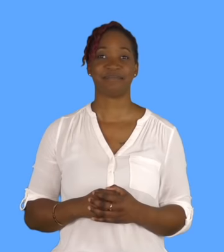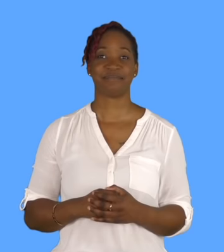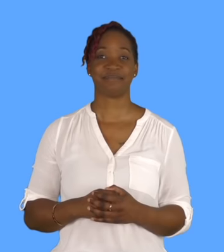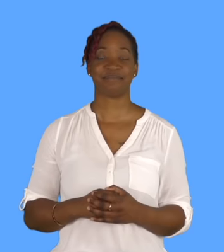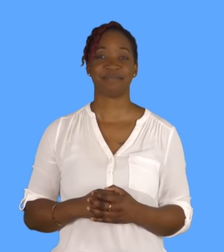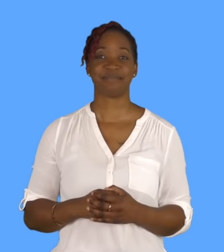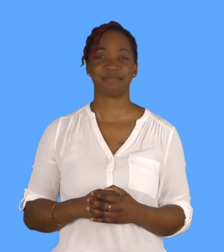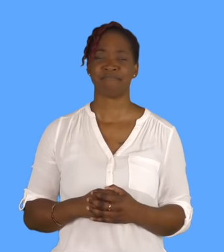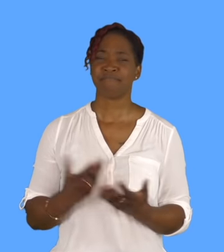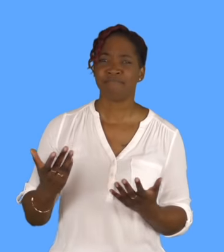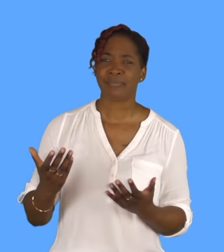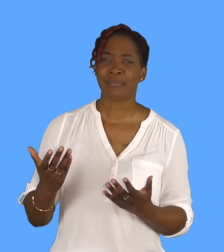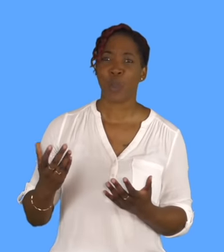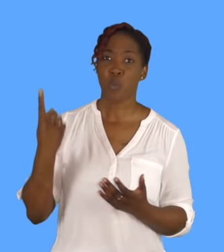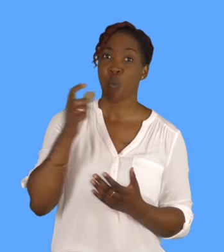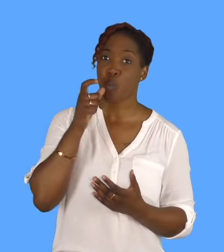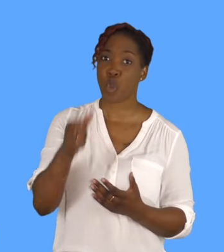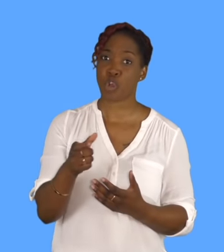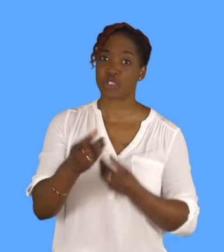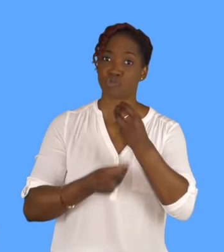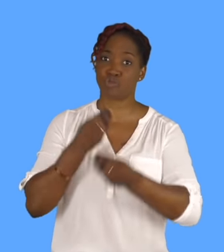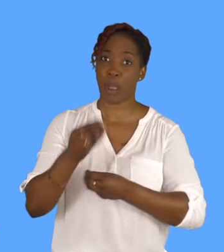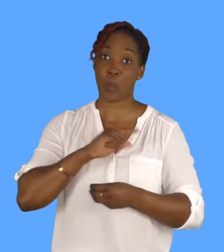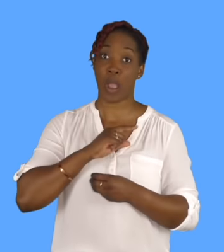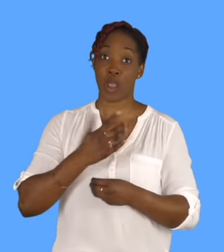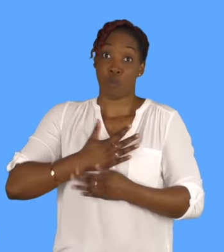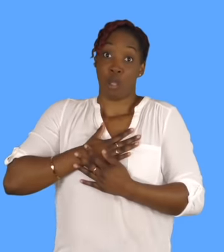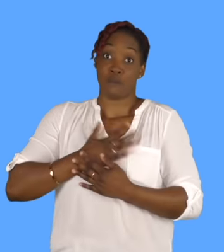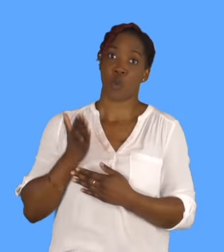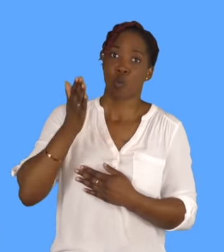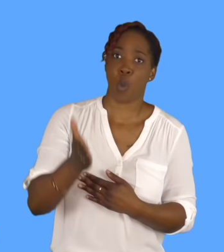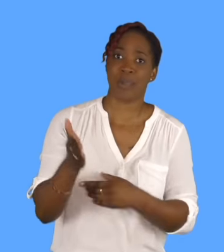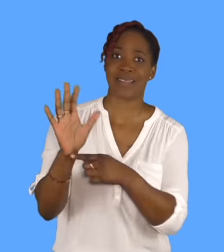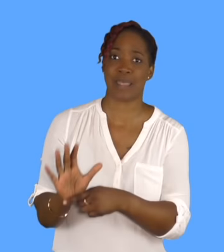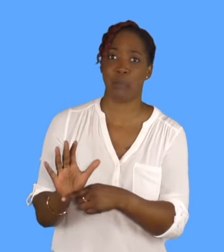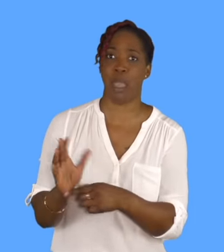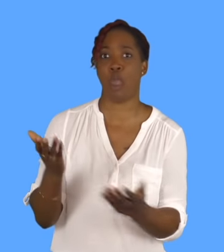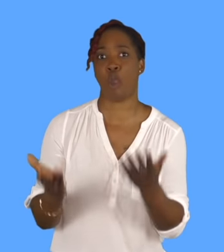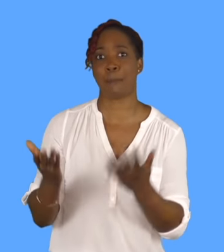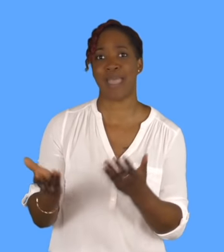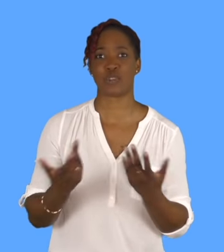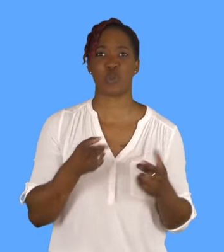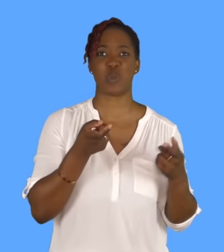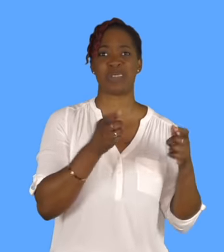describe why you like going to cinema, I suppose, watching it streamed around in your house, what would it be?